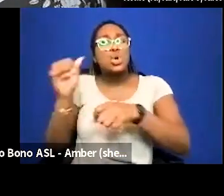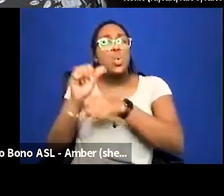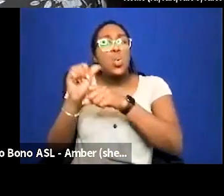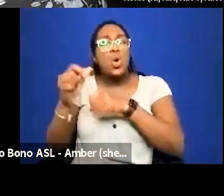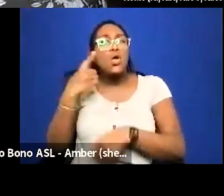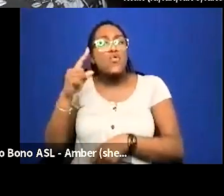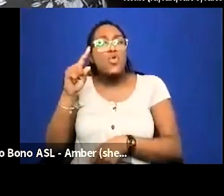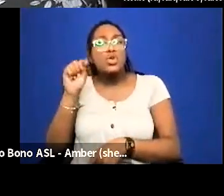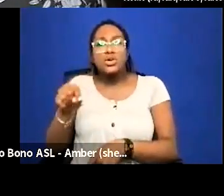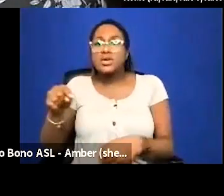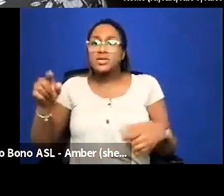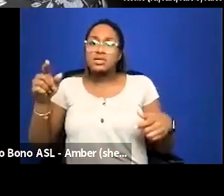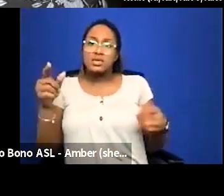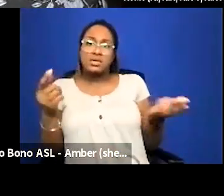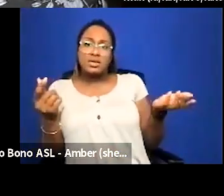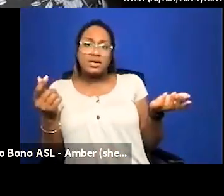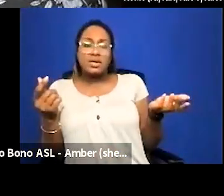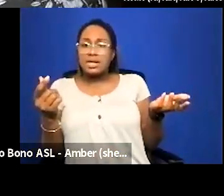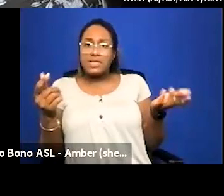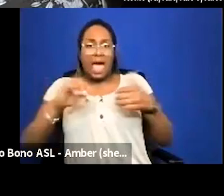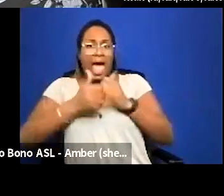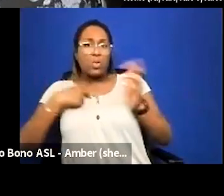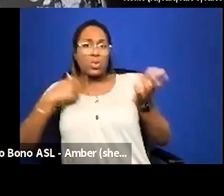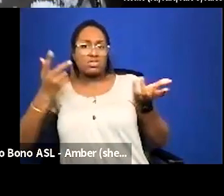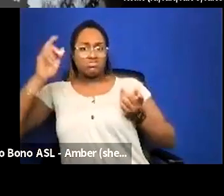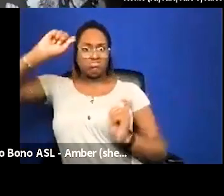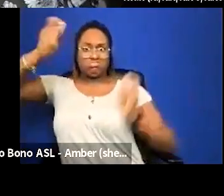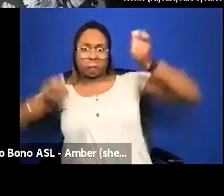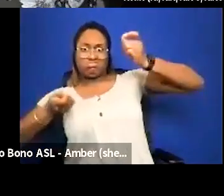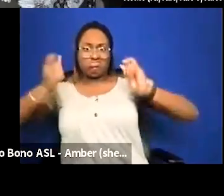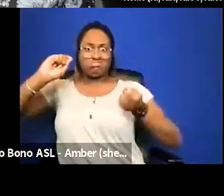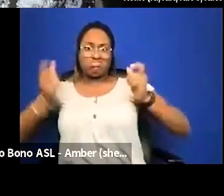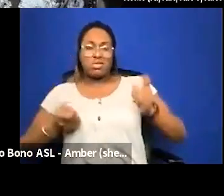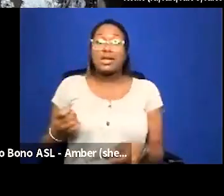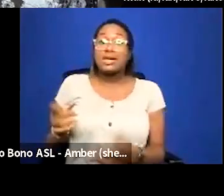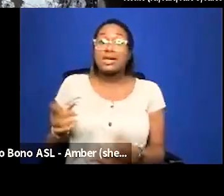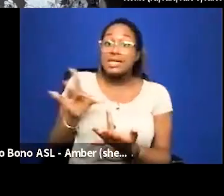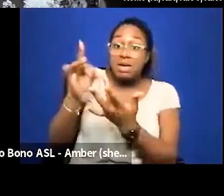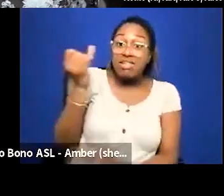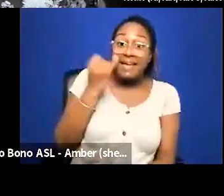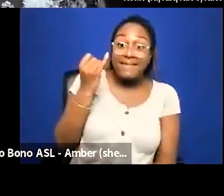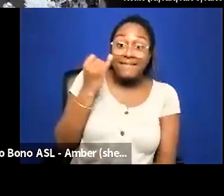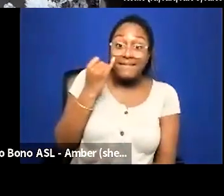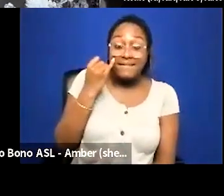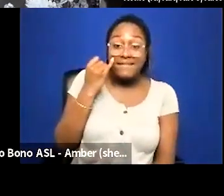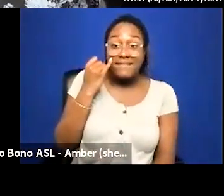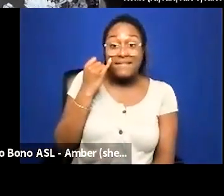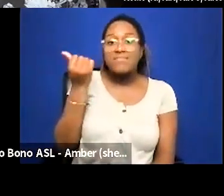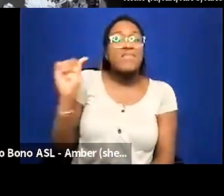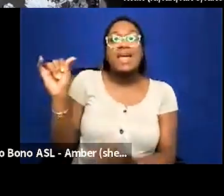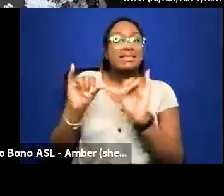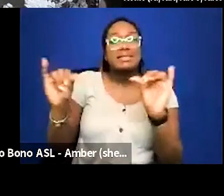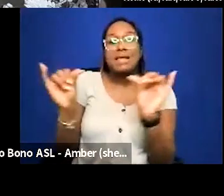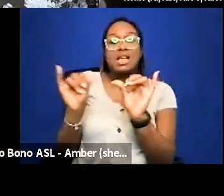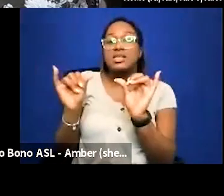the way i was like get in them especially if you were also any size of fat especially